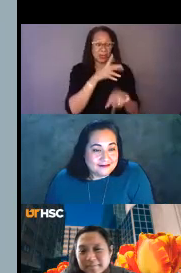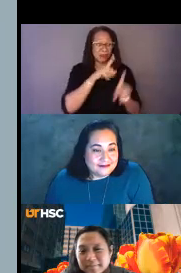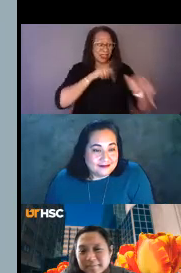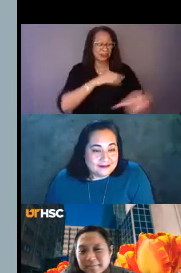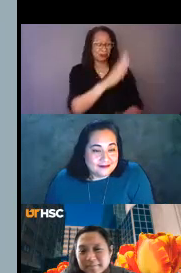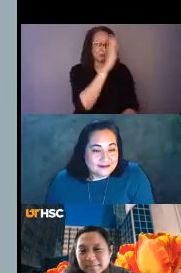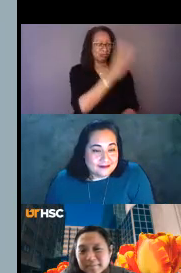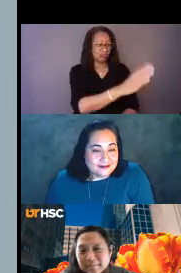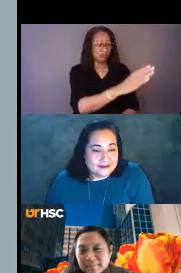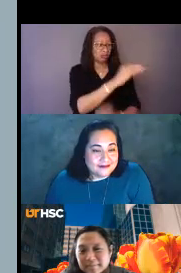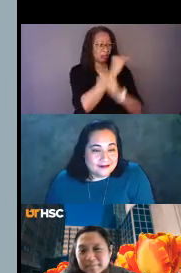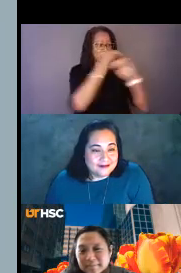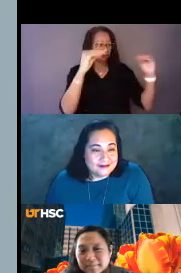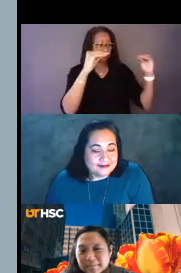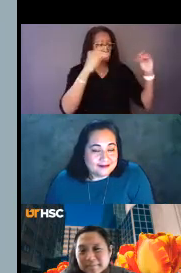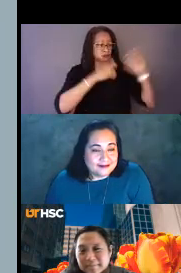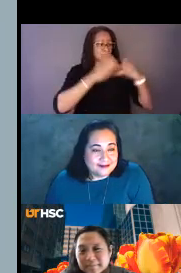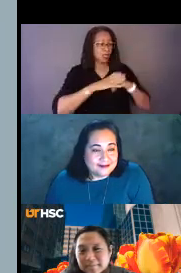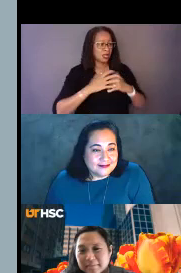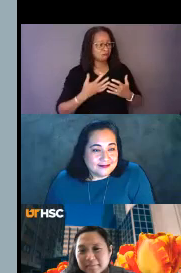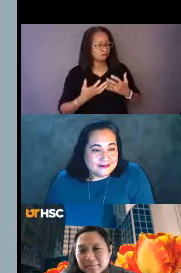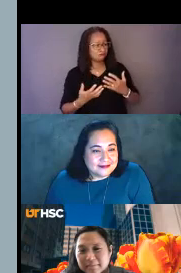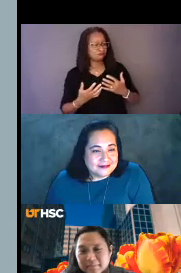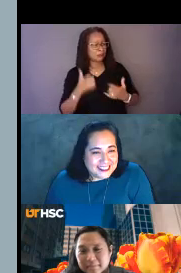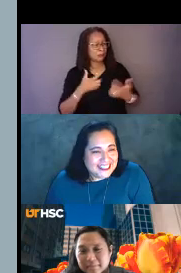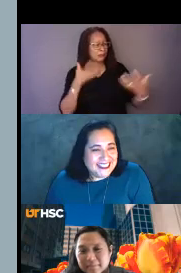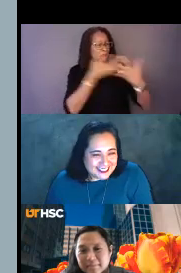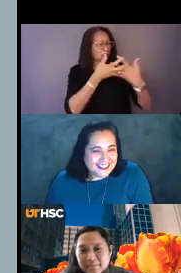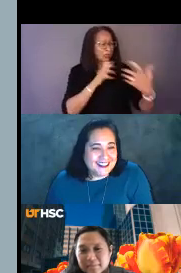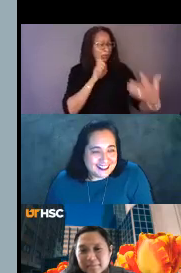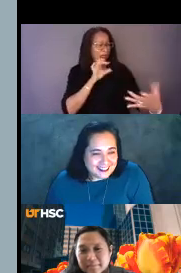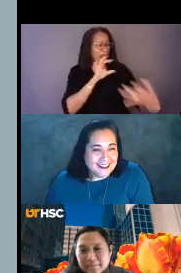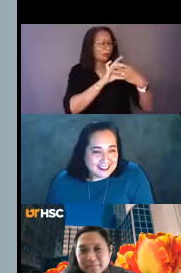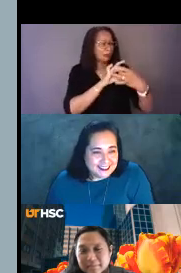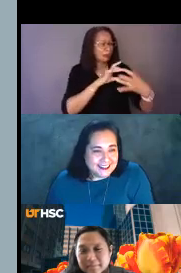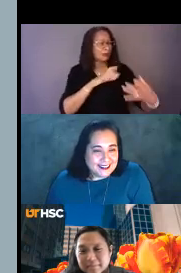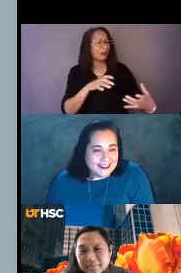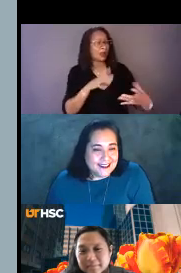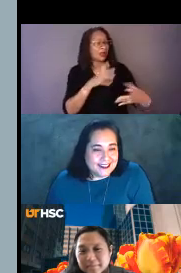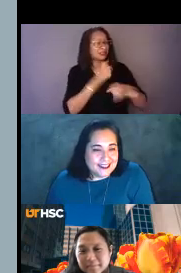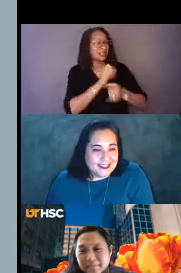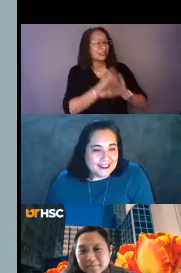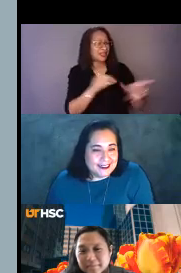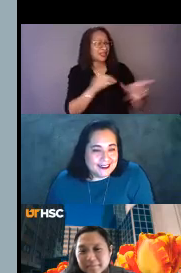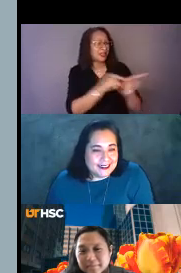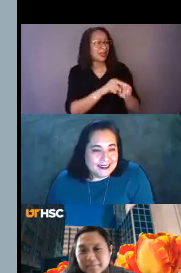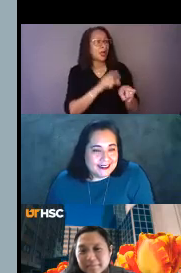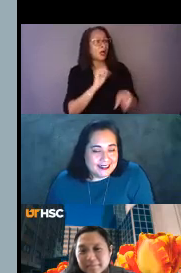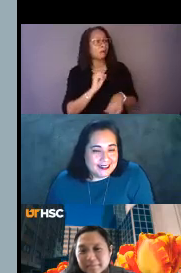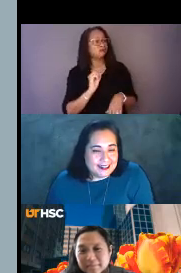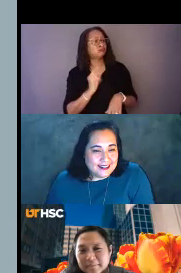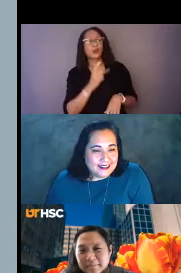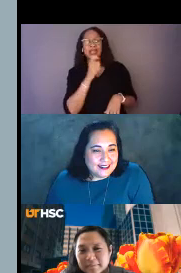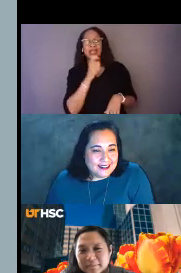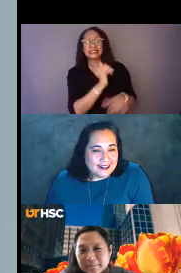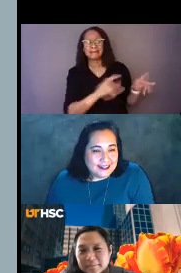I'm interacting with them, I'm like, oh, maybe I'm not like reaching them or maybe, you know, like I take that as like a, oh, we're not at the